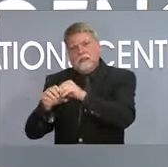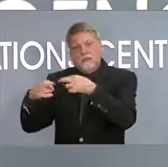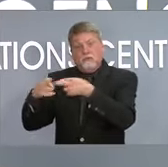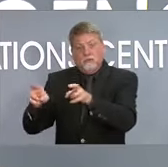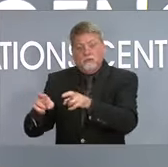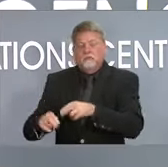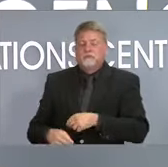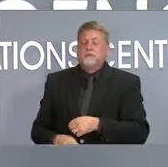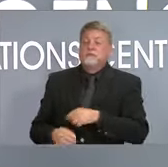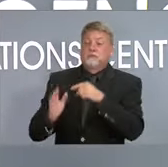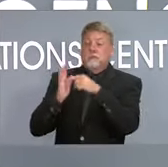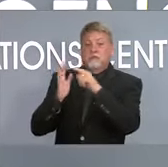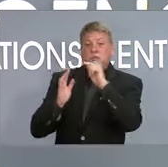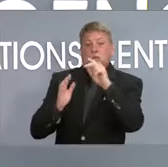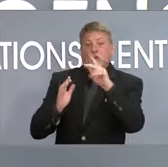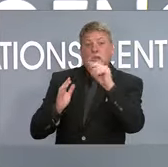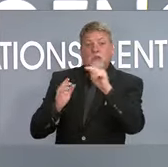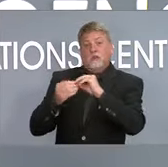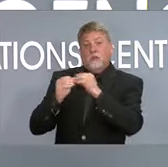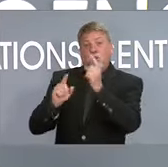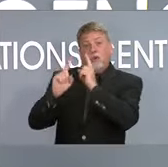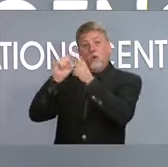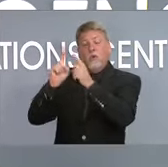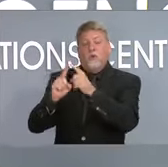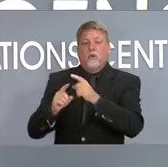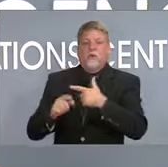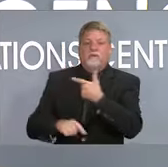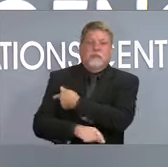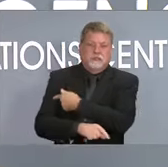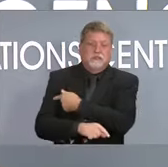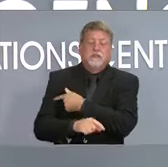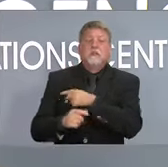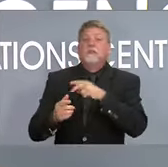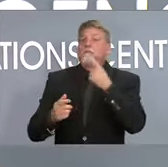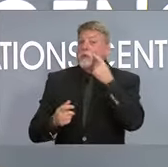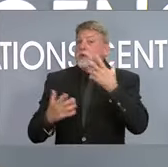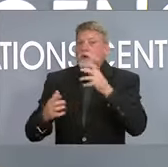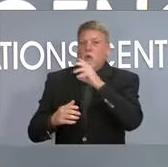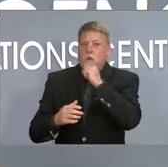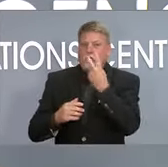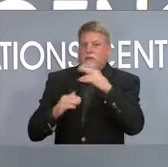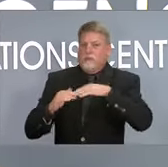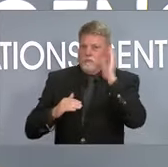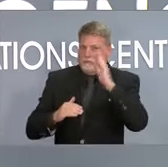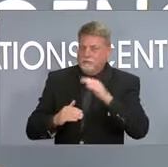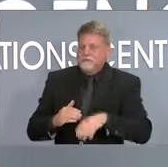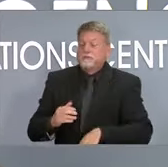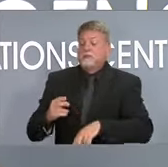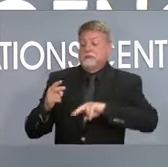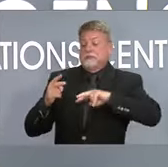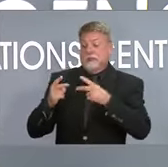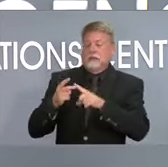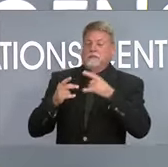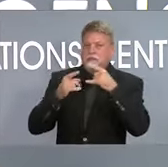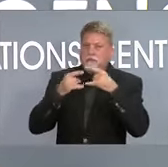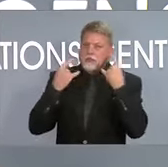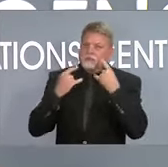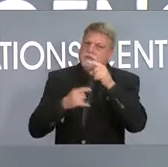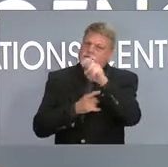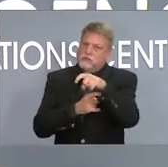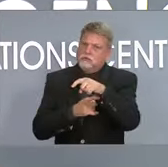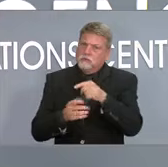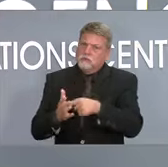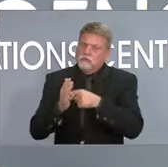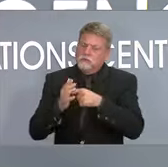one. I really want to make sure that our kids 12 and up are getting vaccinated. Secondly, I think all schools should be wearing masks as I mentioned during our